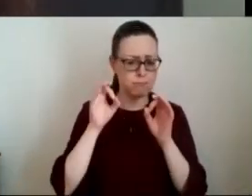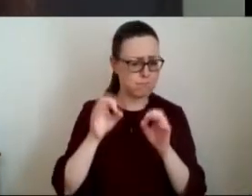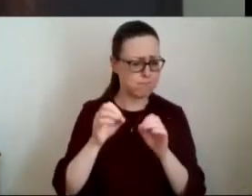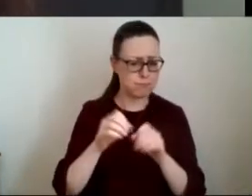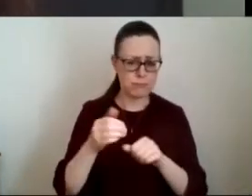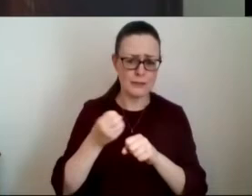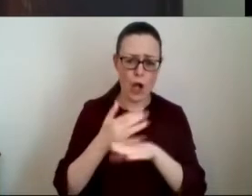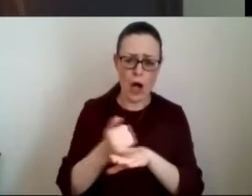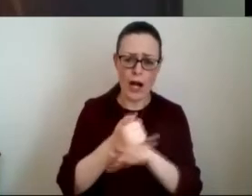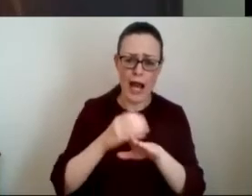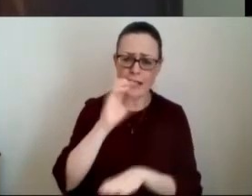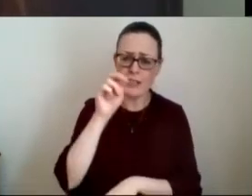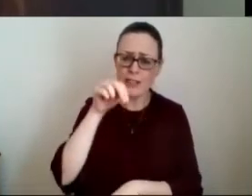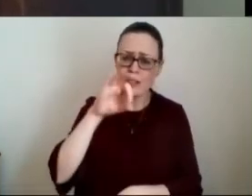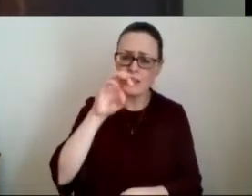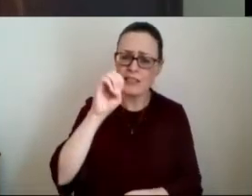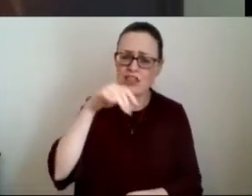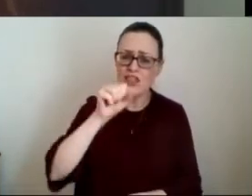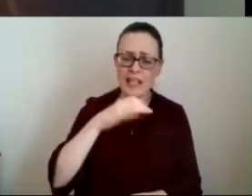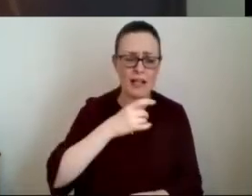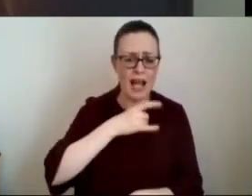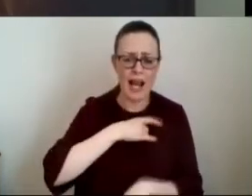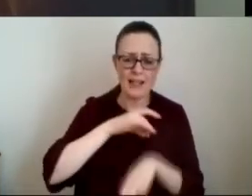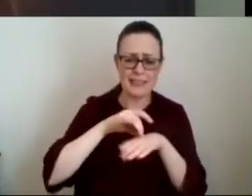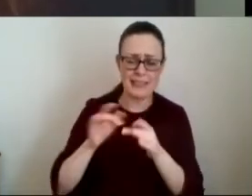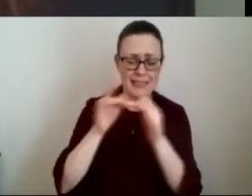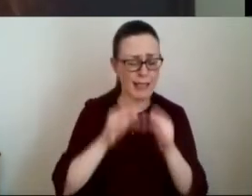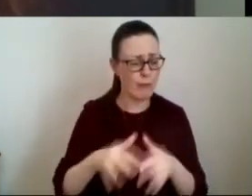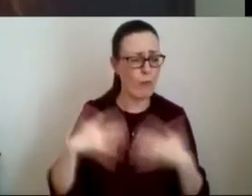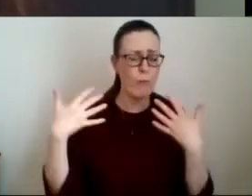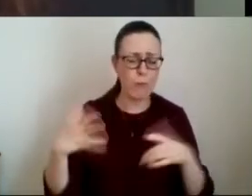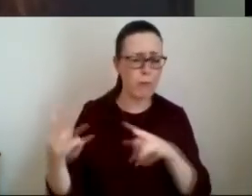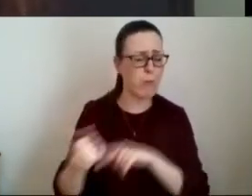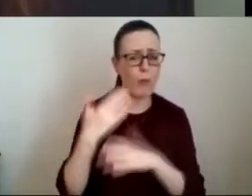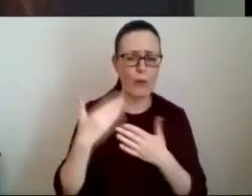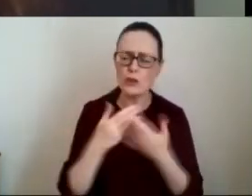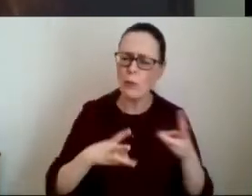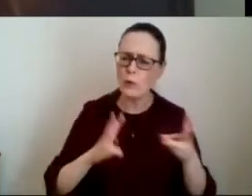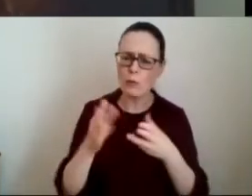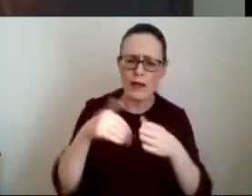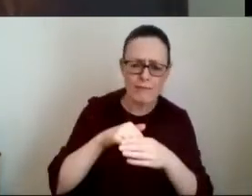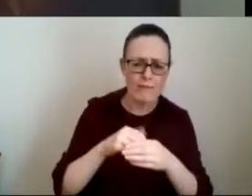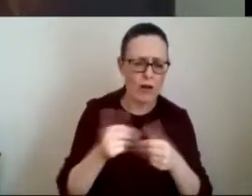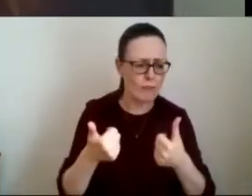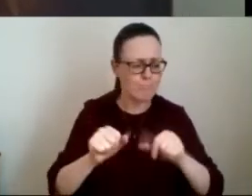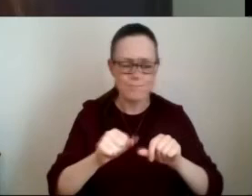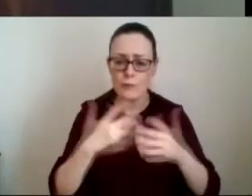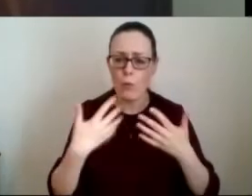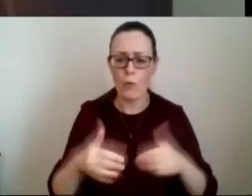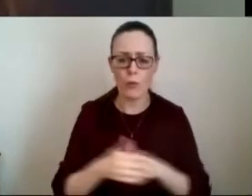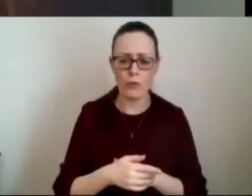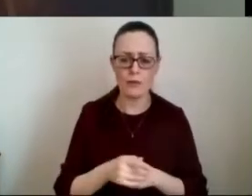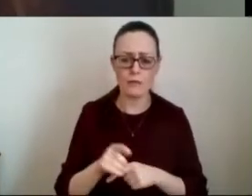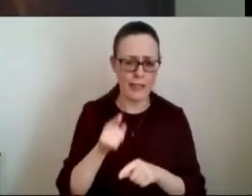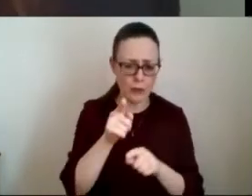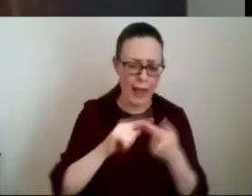old island congenital heart disease network is and the huge breadth of work involved to make that an actual reality i mean the sheer determination of you your